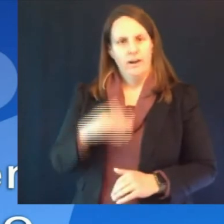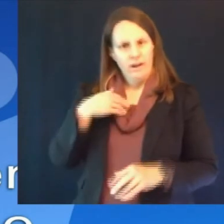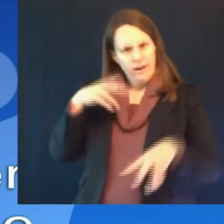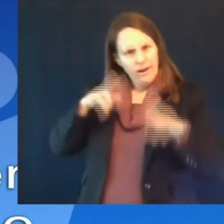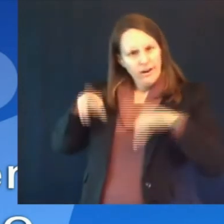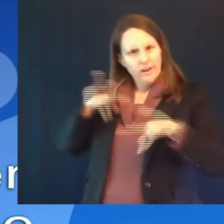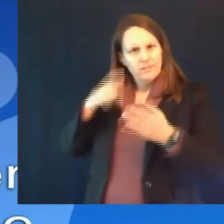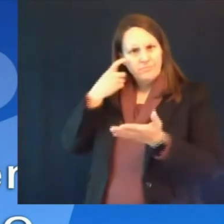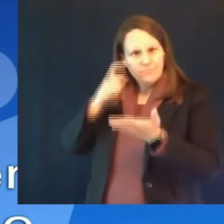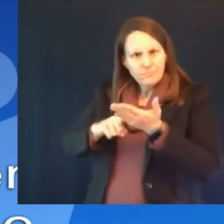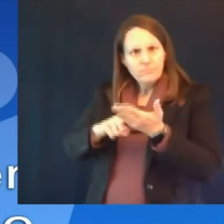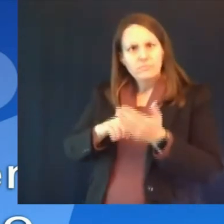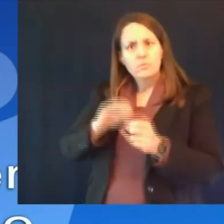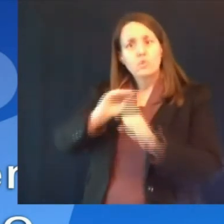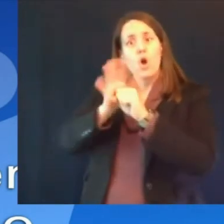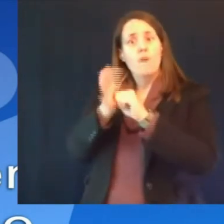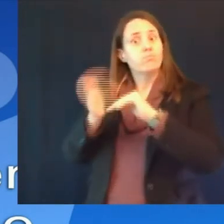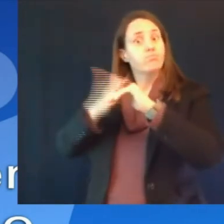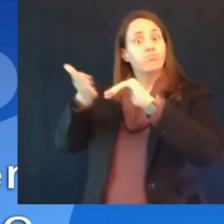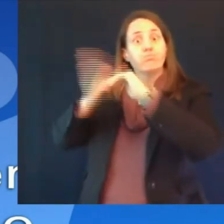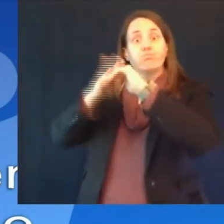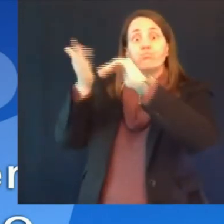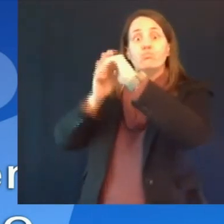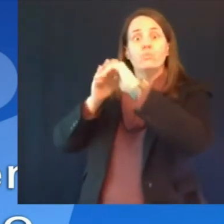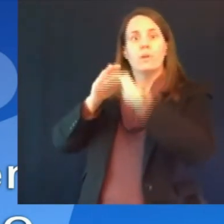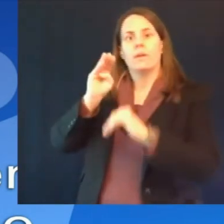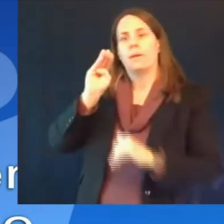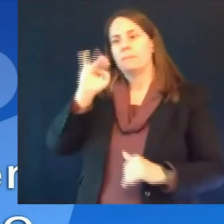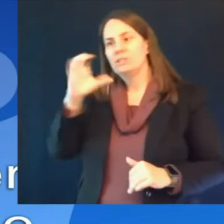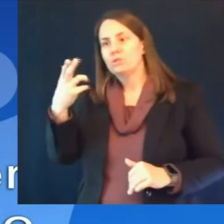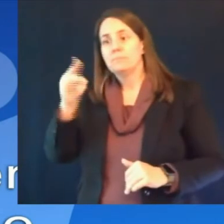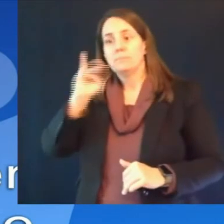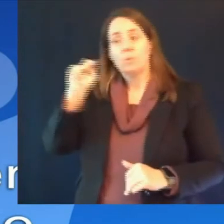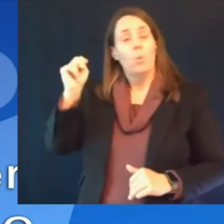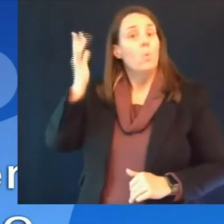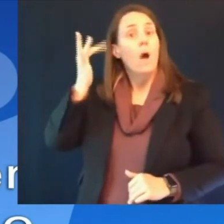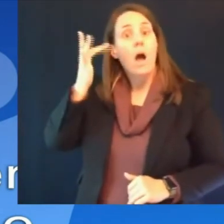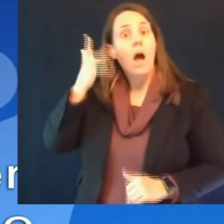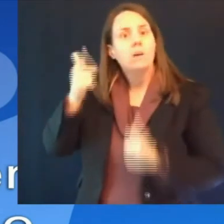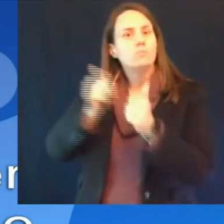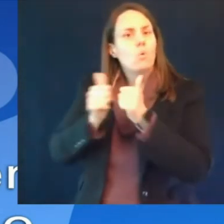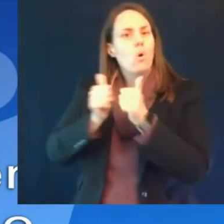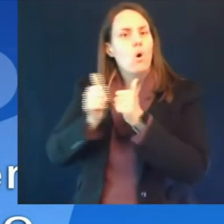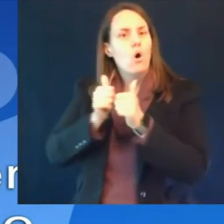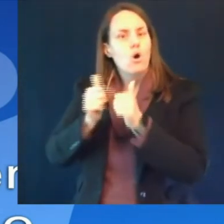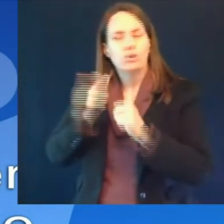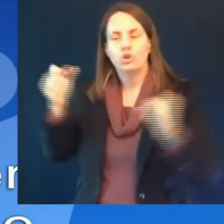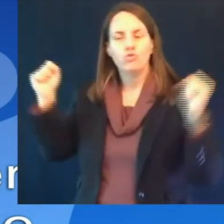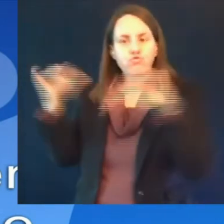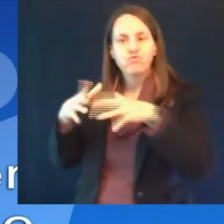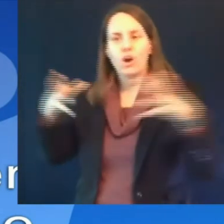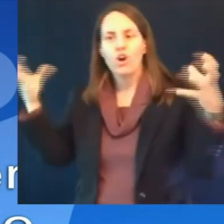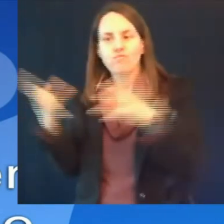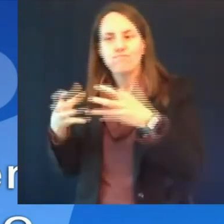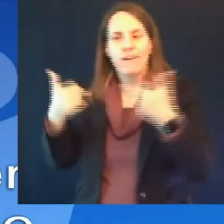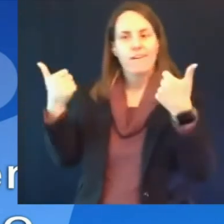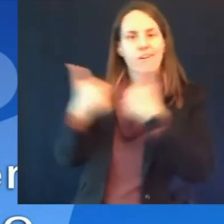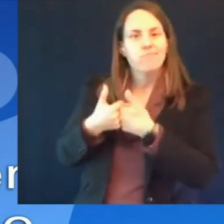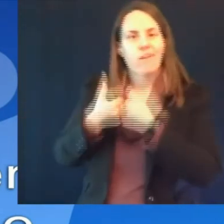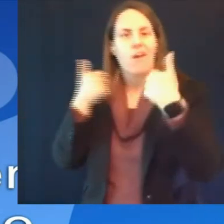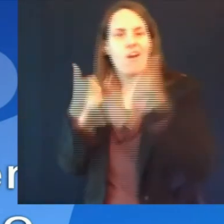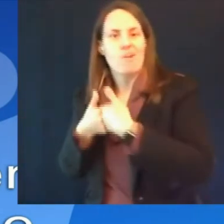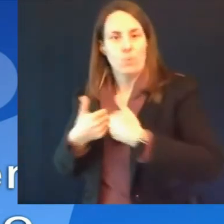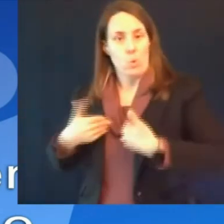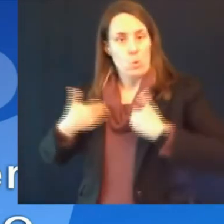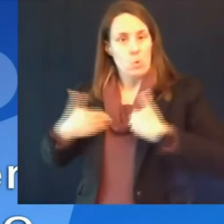extracurricular activities and things like that um i'm wondering if there's any such link uh here in our state and um you know what you're